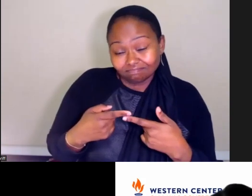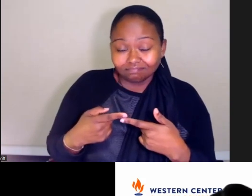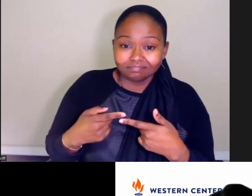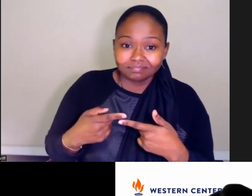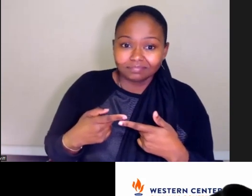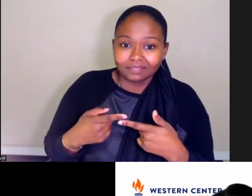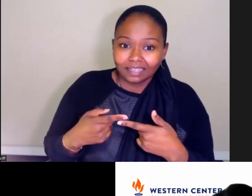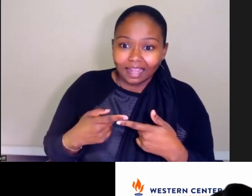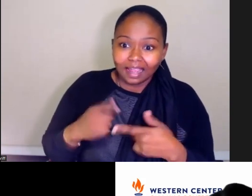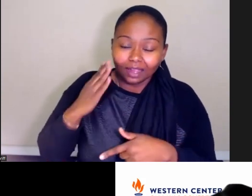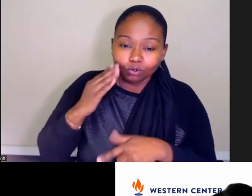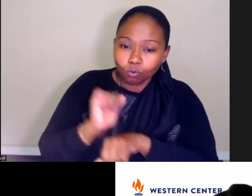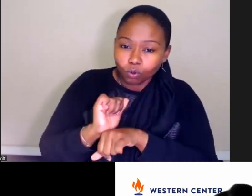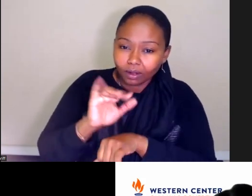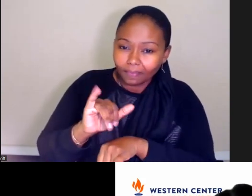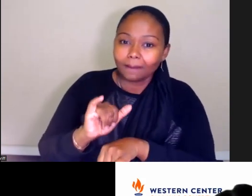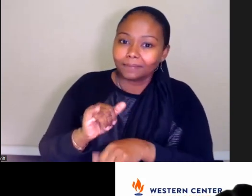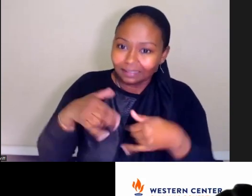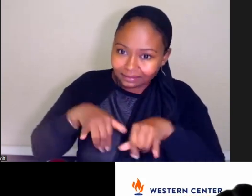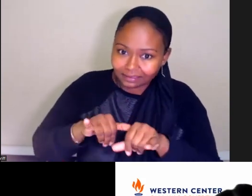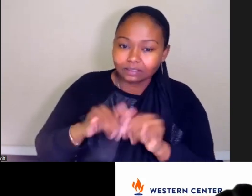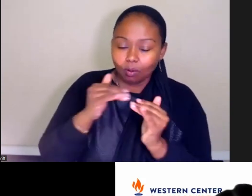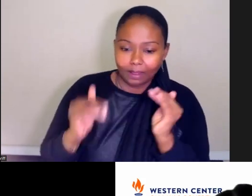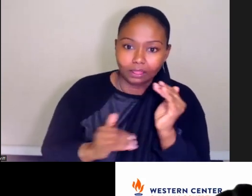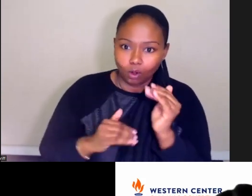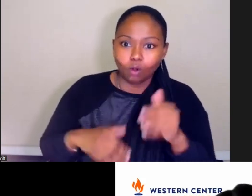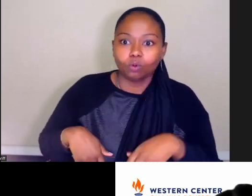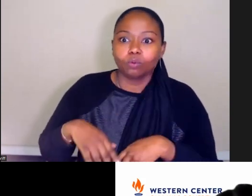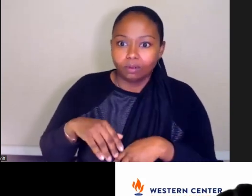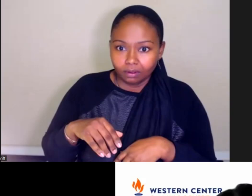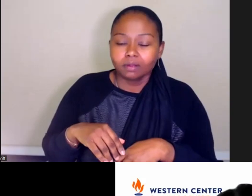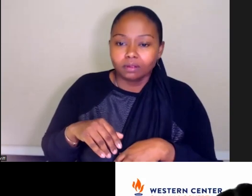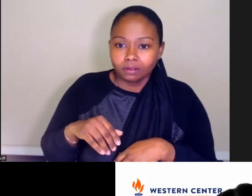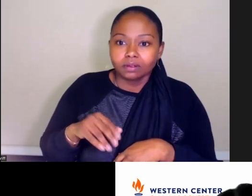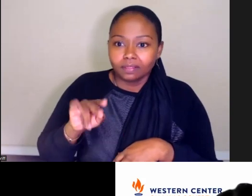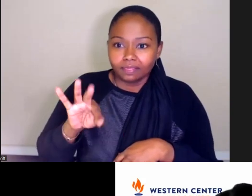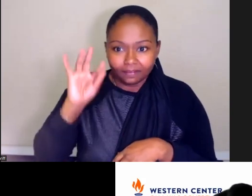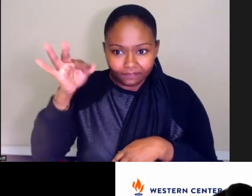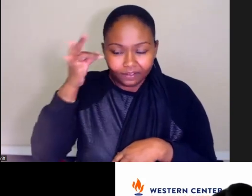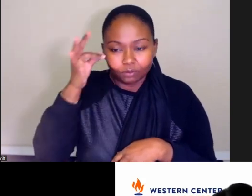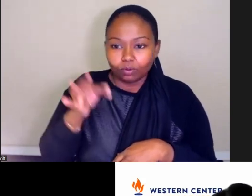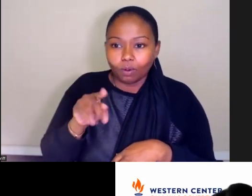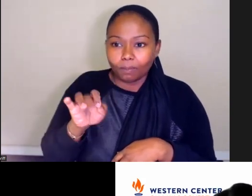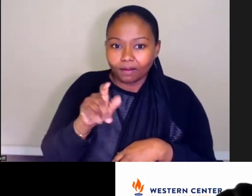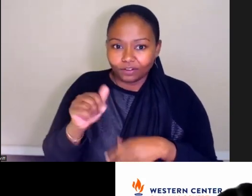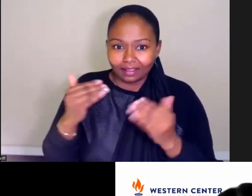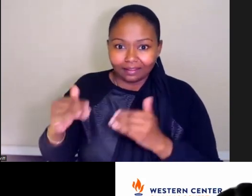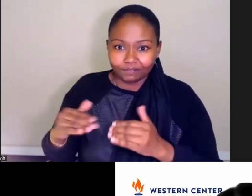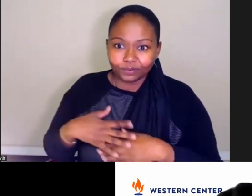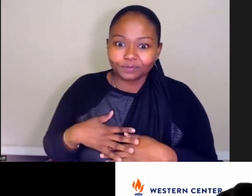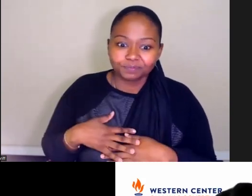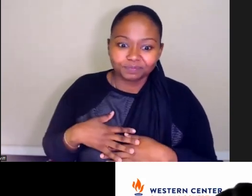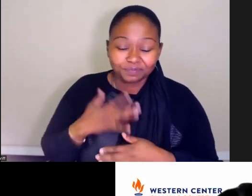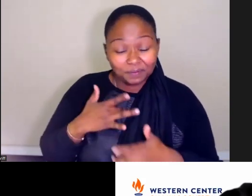below the federal poverty level. And so look forward to continuing to serve on this committee and we'll